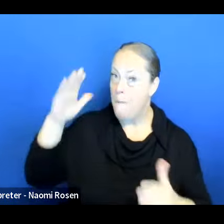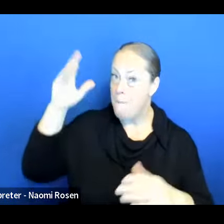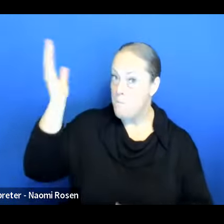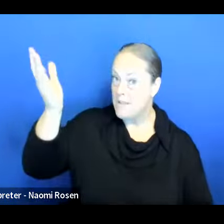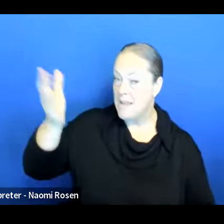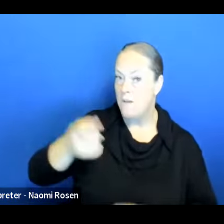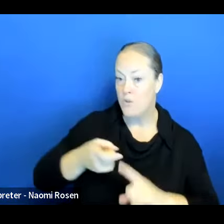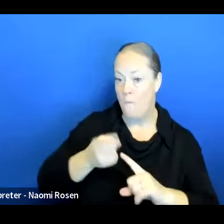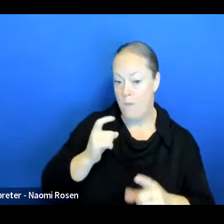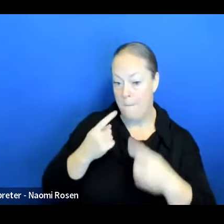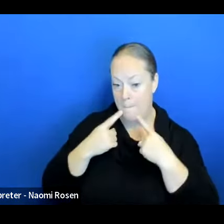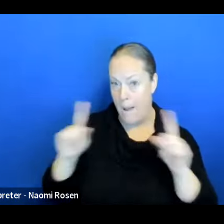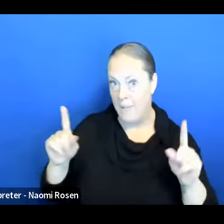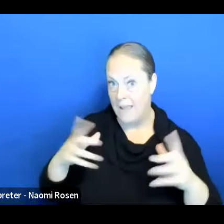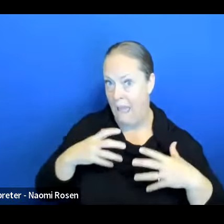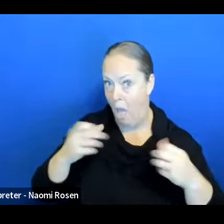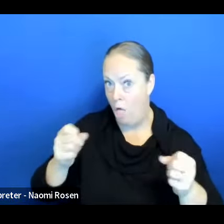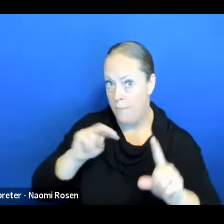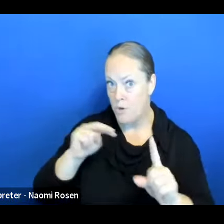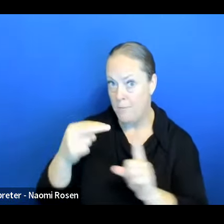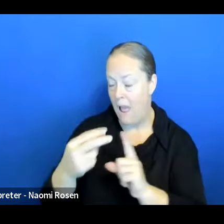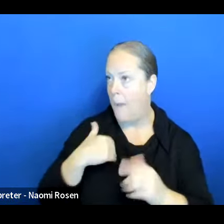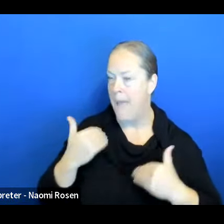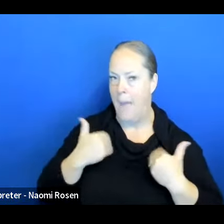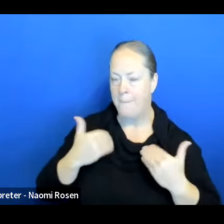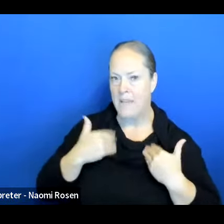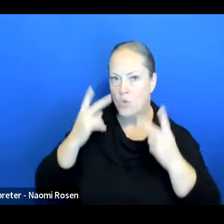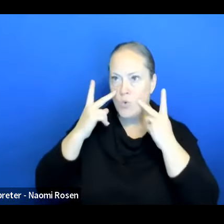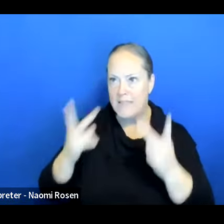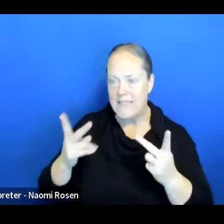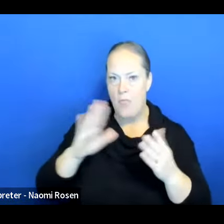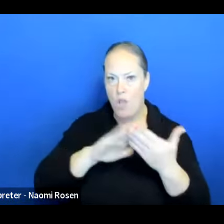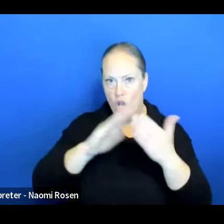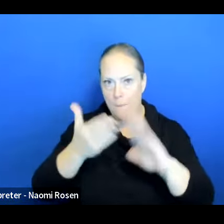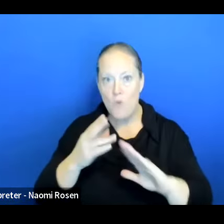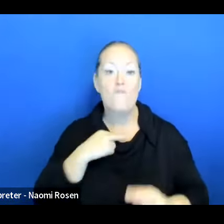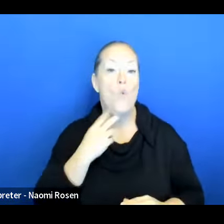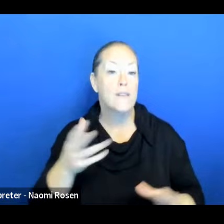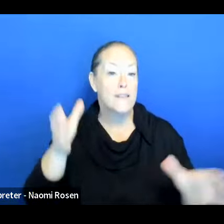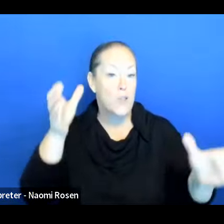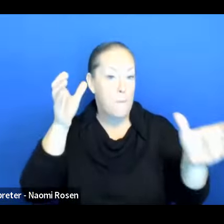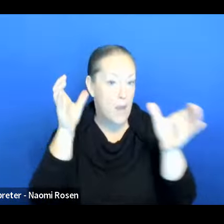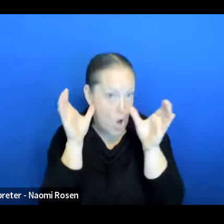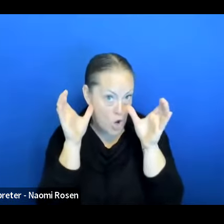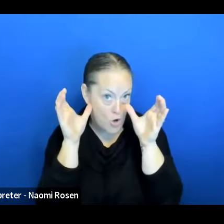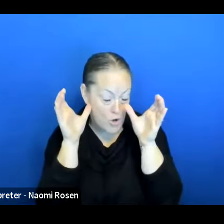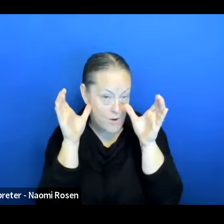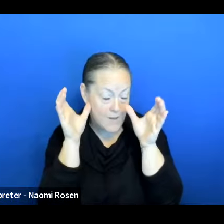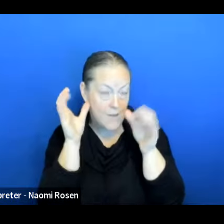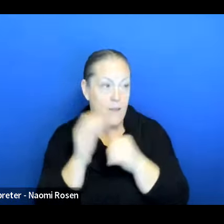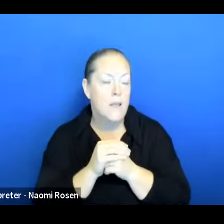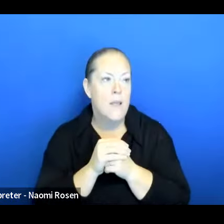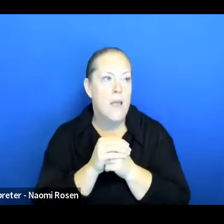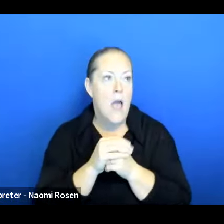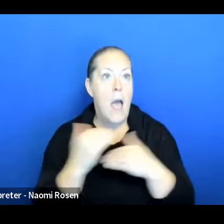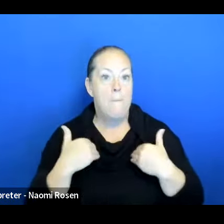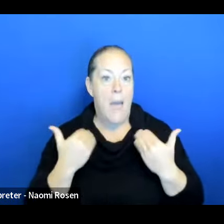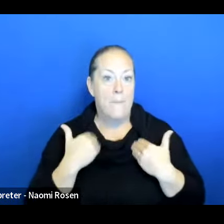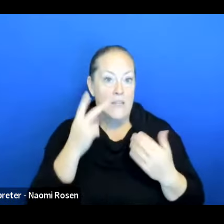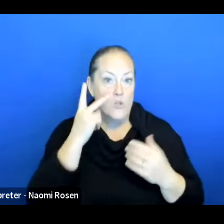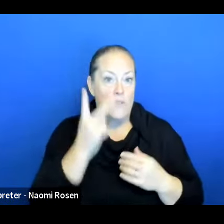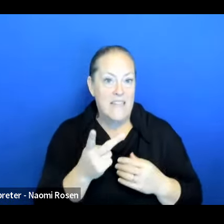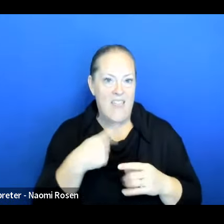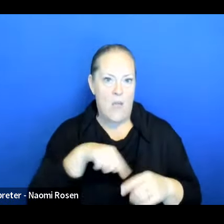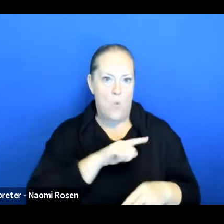public health perspective, I am really happy to see that the community's voices are being heard. I'm happy to see that we're moving away